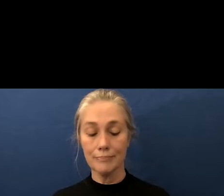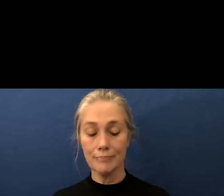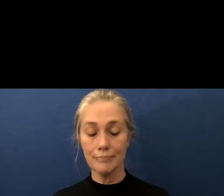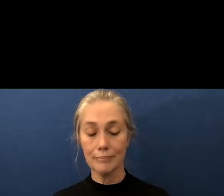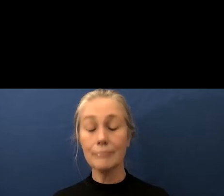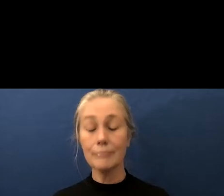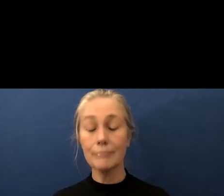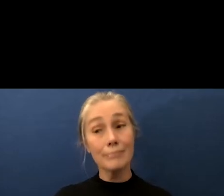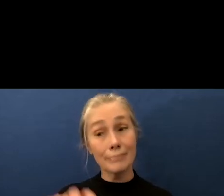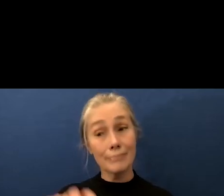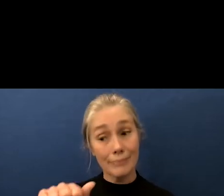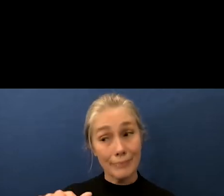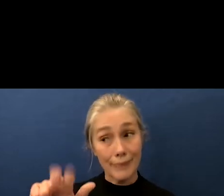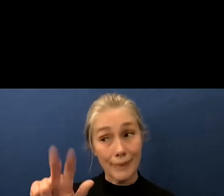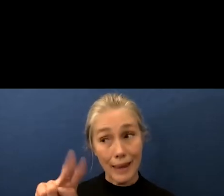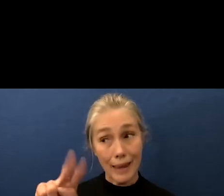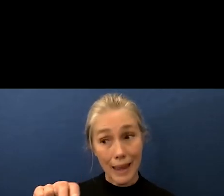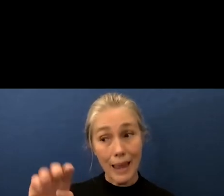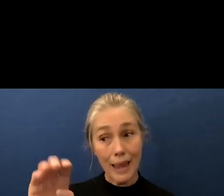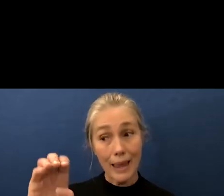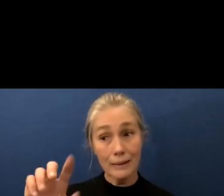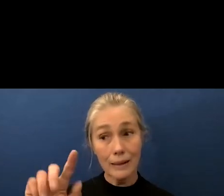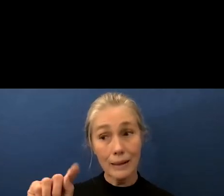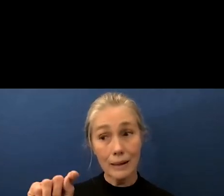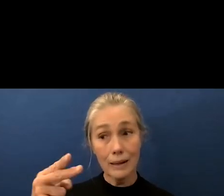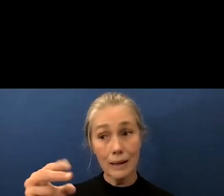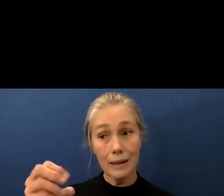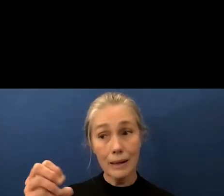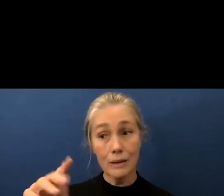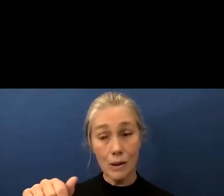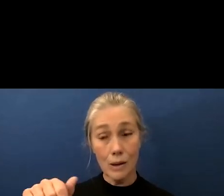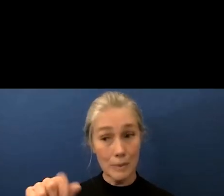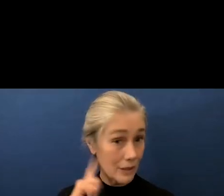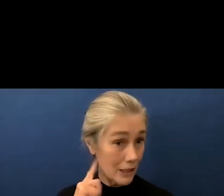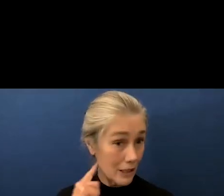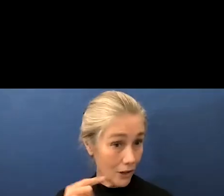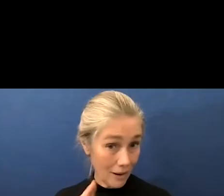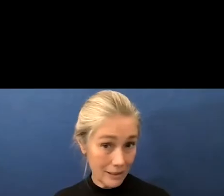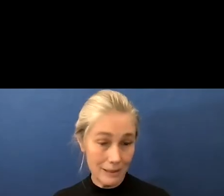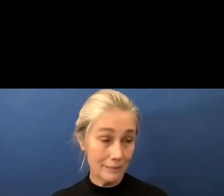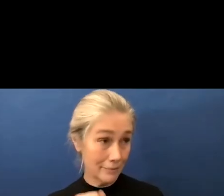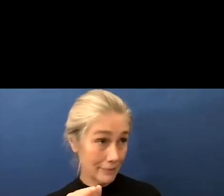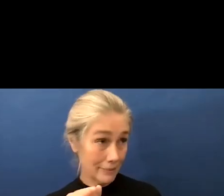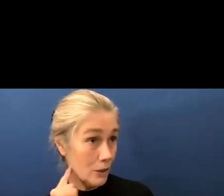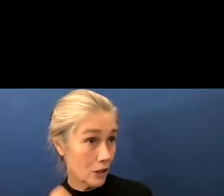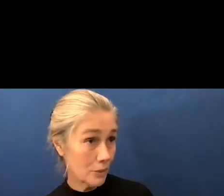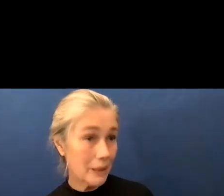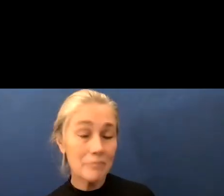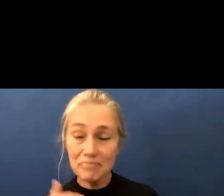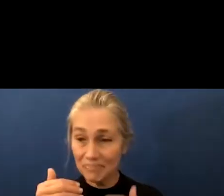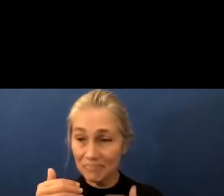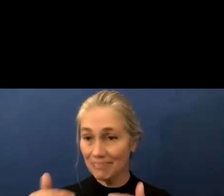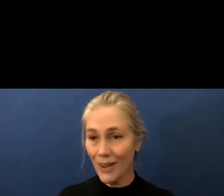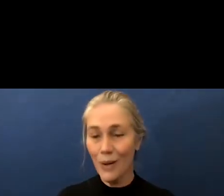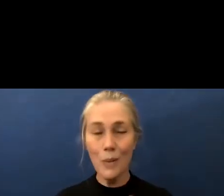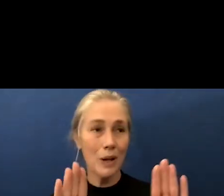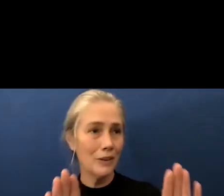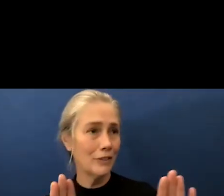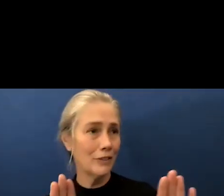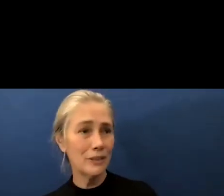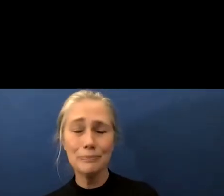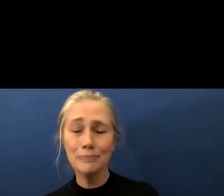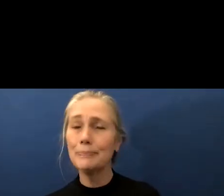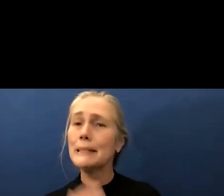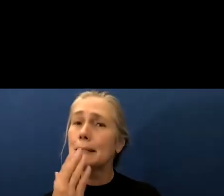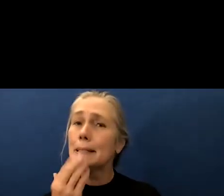Ann Thomas can you hear us yes can you hear me yes go ahead wonderful dear superintendent